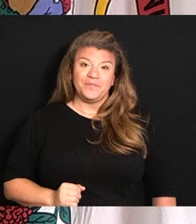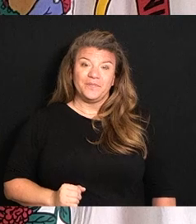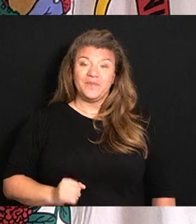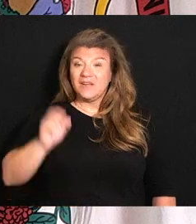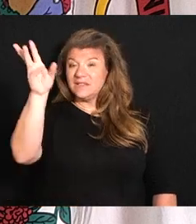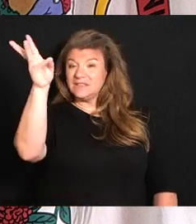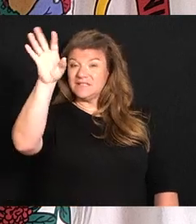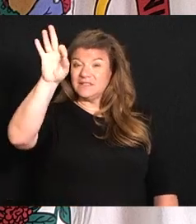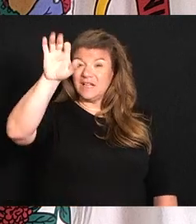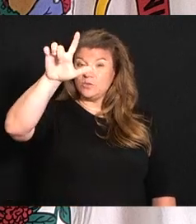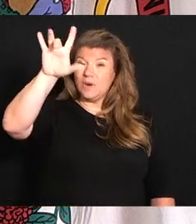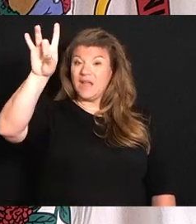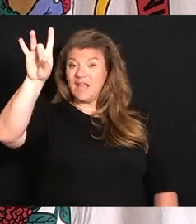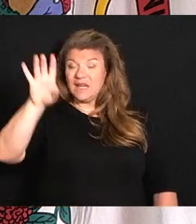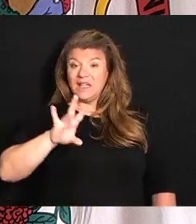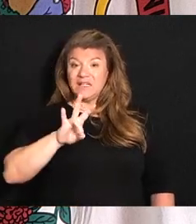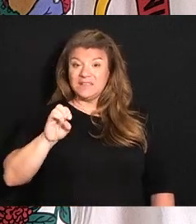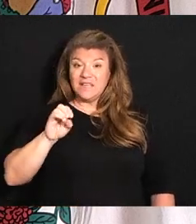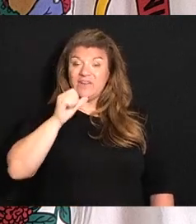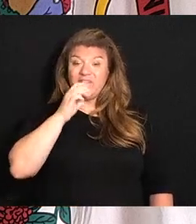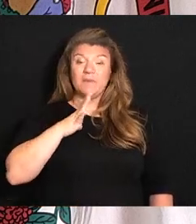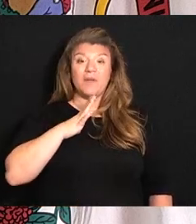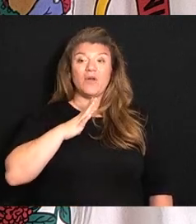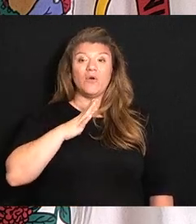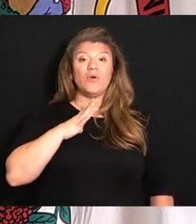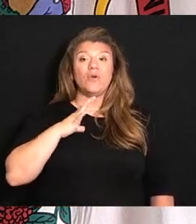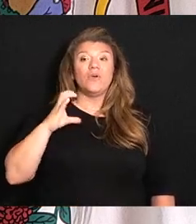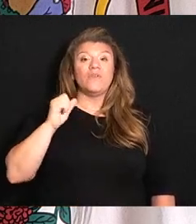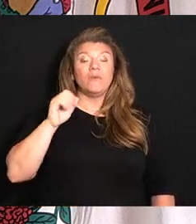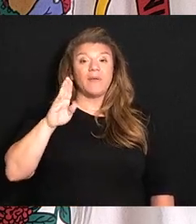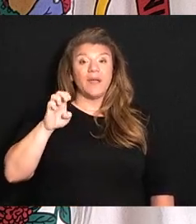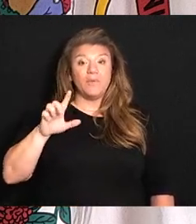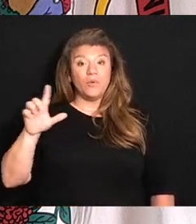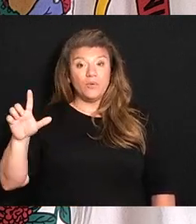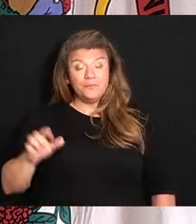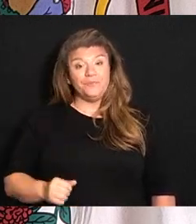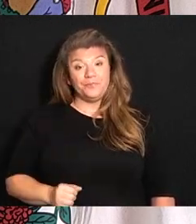The 6928th death of a 70-year-old female from Cabell County.